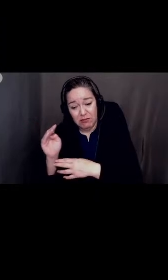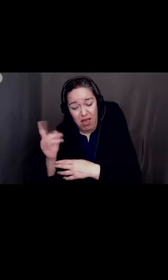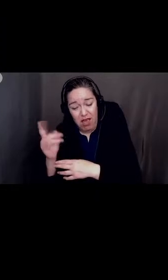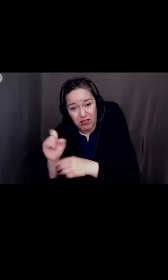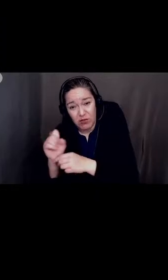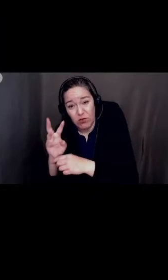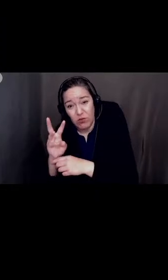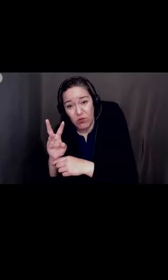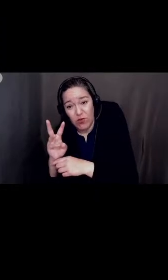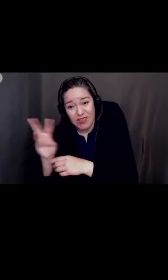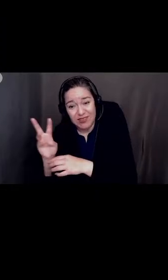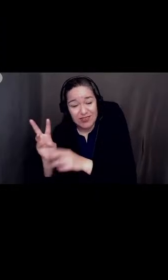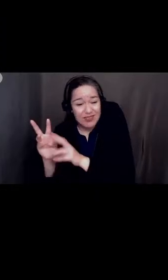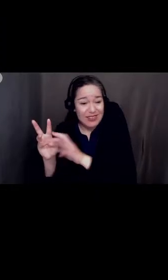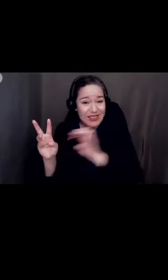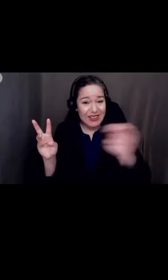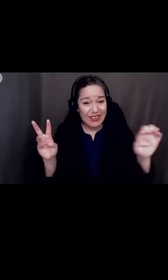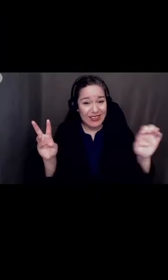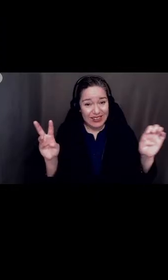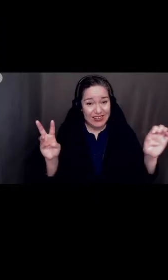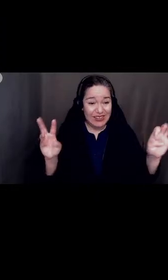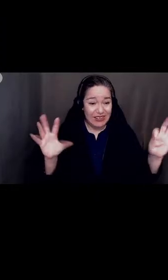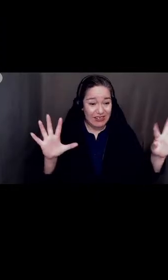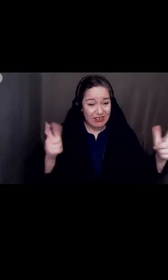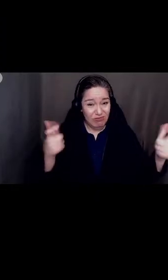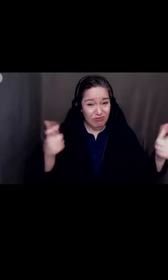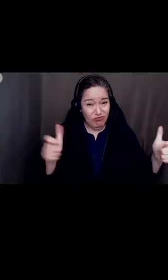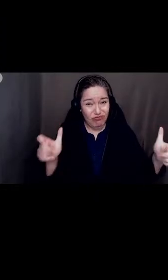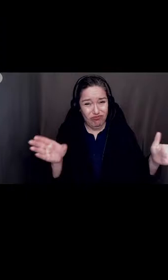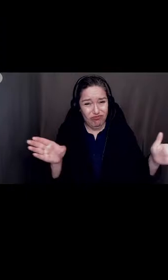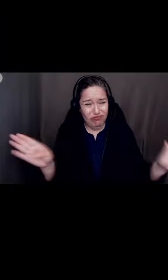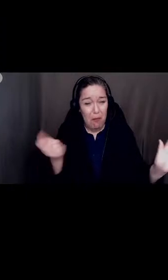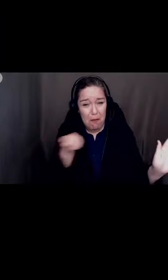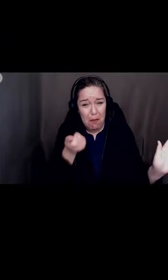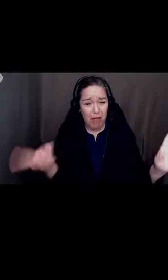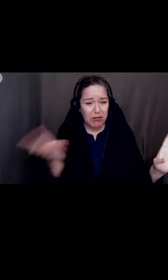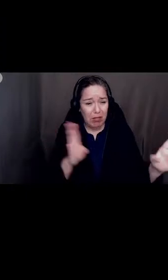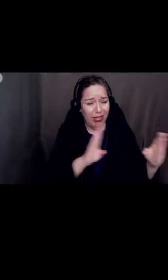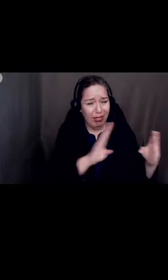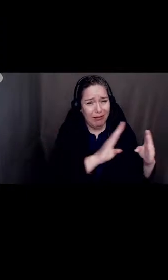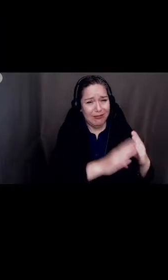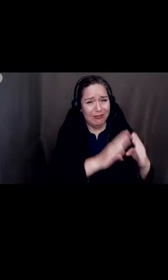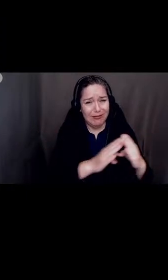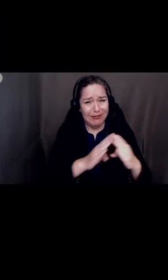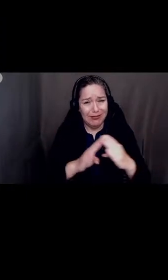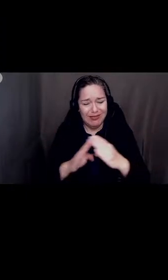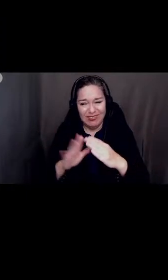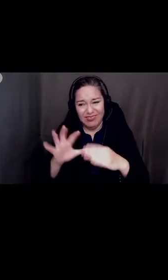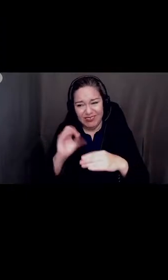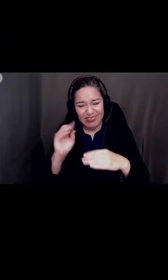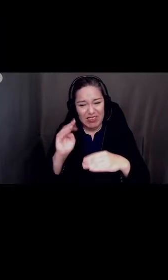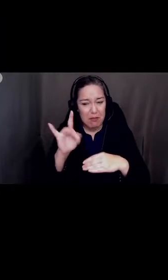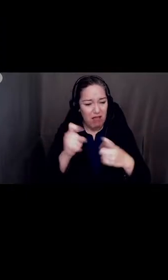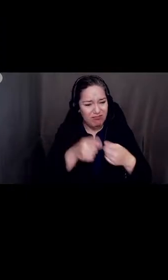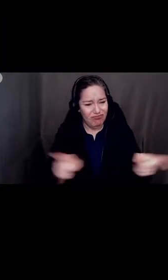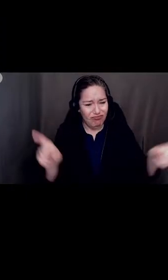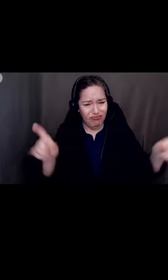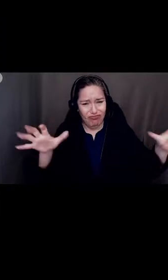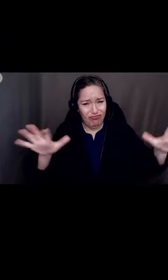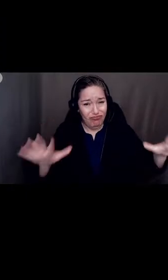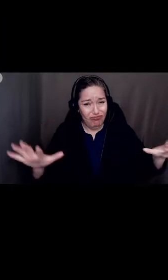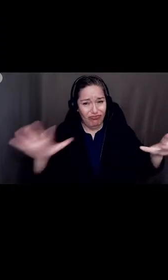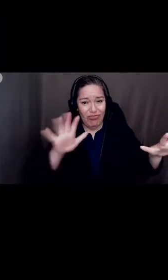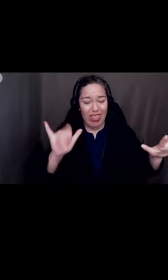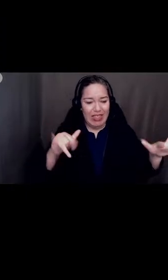serves multiple municipalities. This tension could be seen as an artifact of preserving